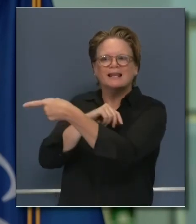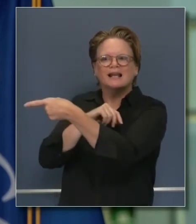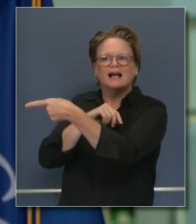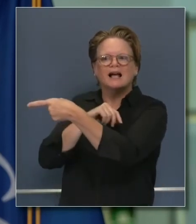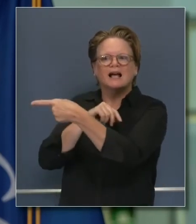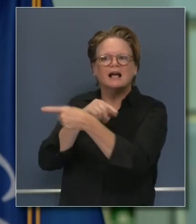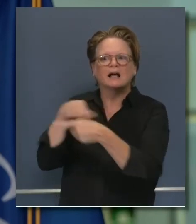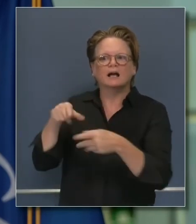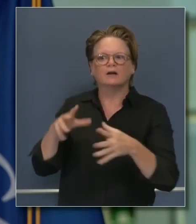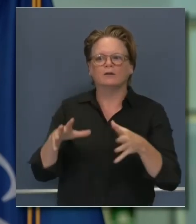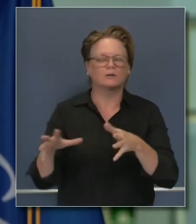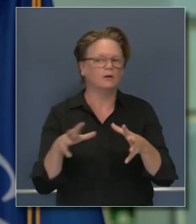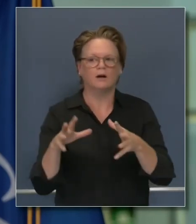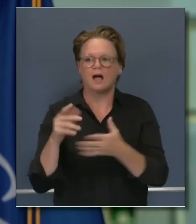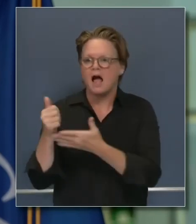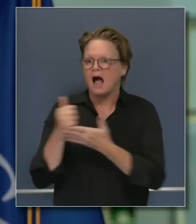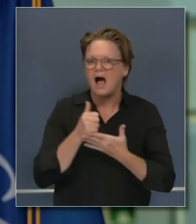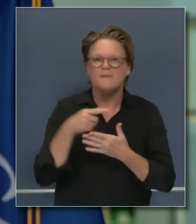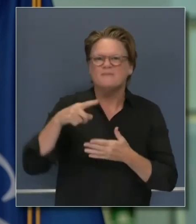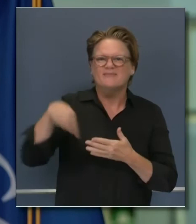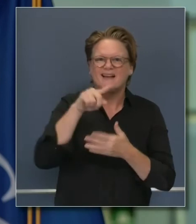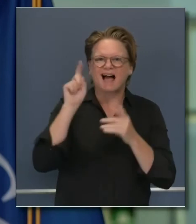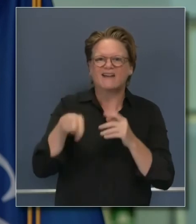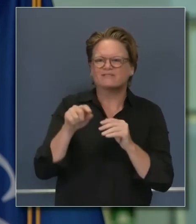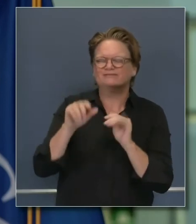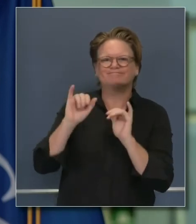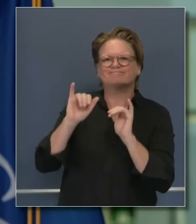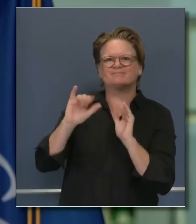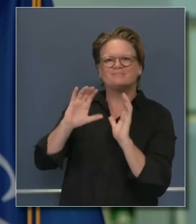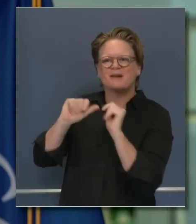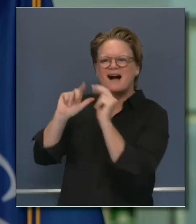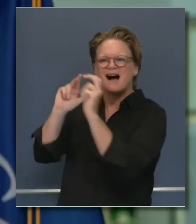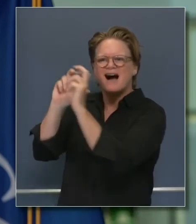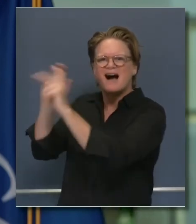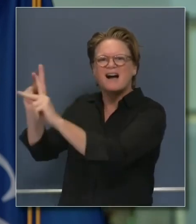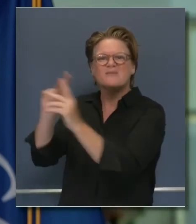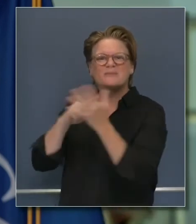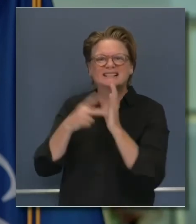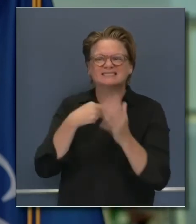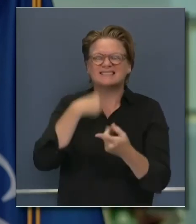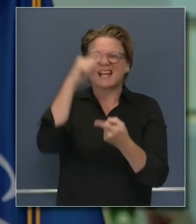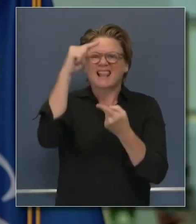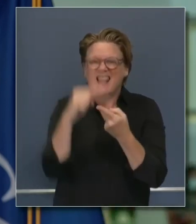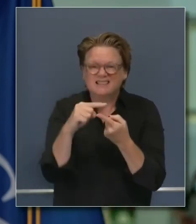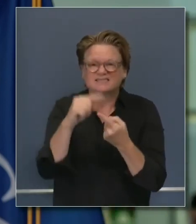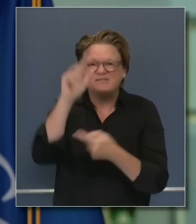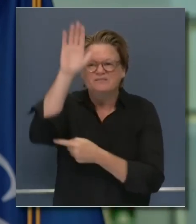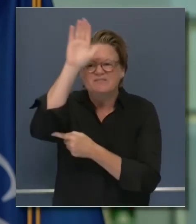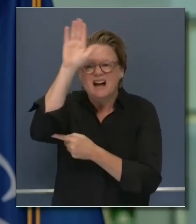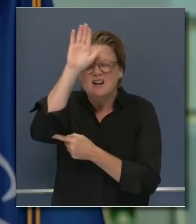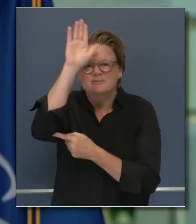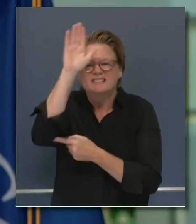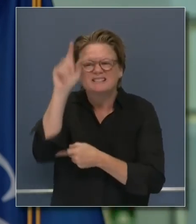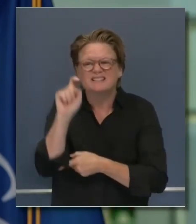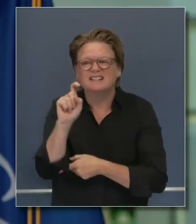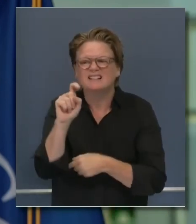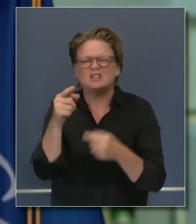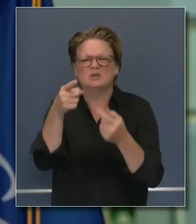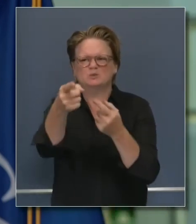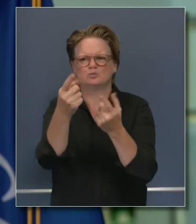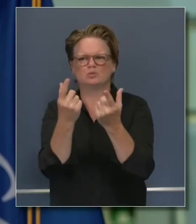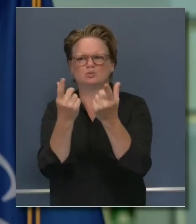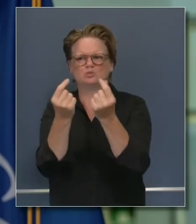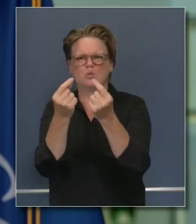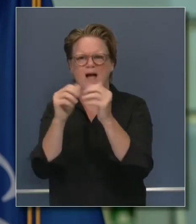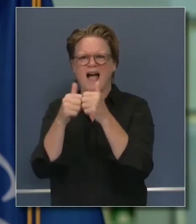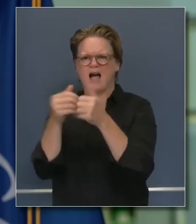hours. Are we going to lose people to that effort? And if so, do we have a plan for replacing them? Yeah, we've been,